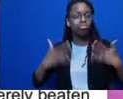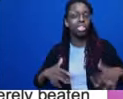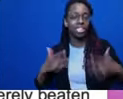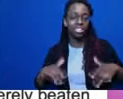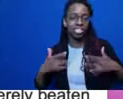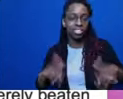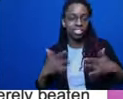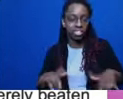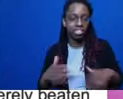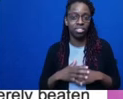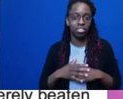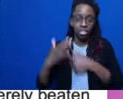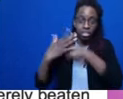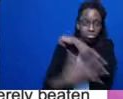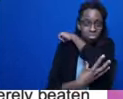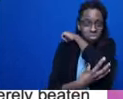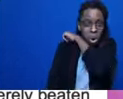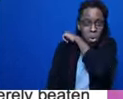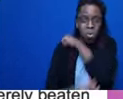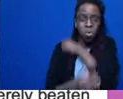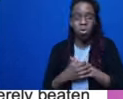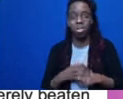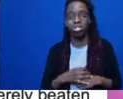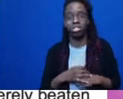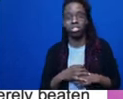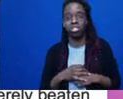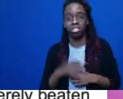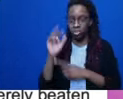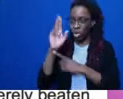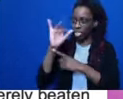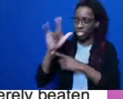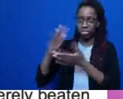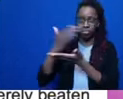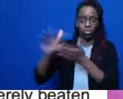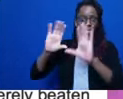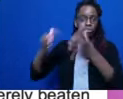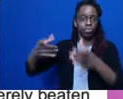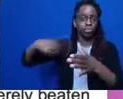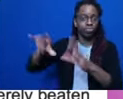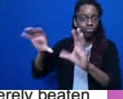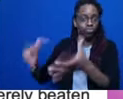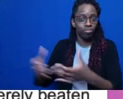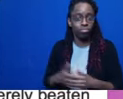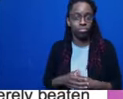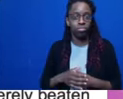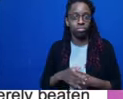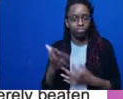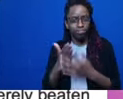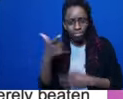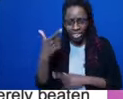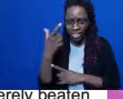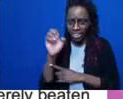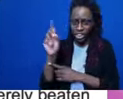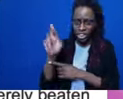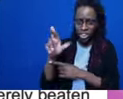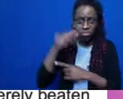They are disparate. They transgress gender identity norms and they're punished for it. Some of these young people are